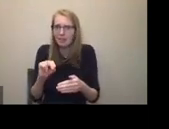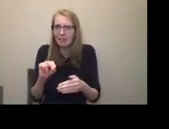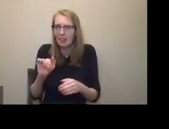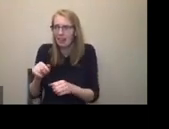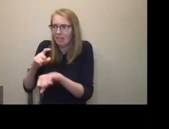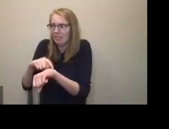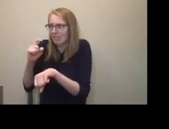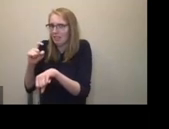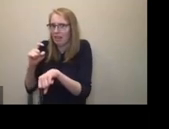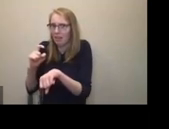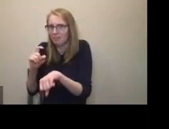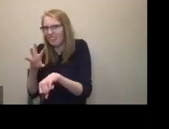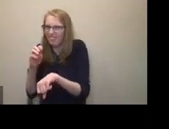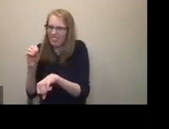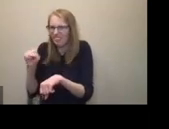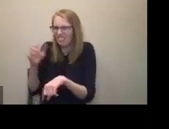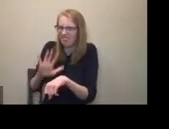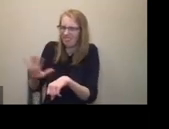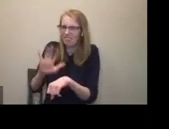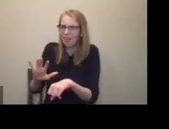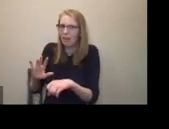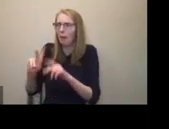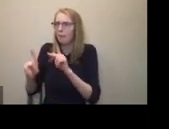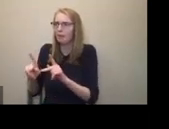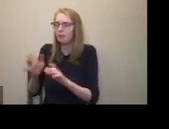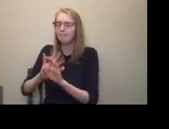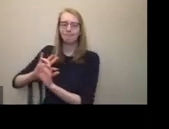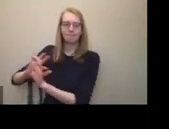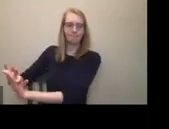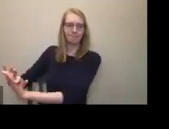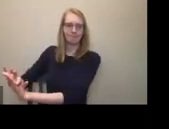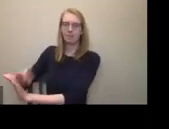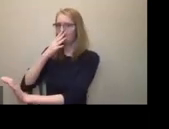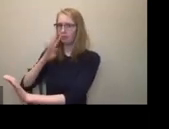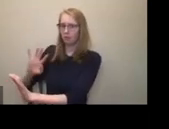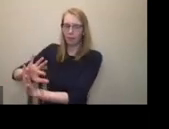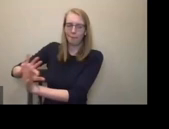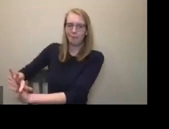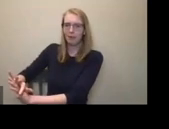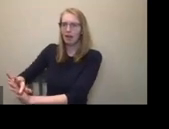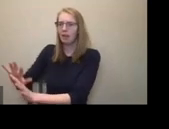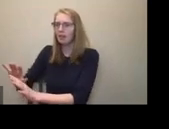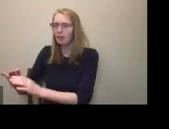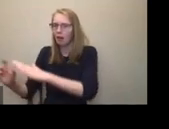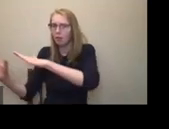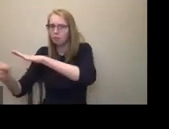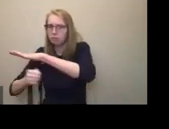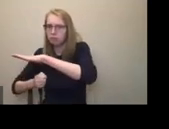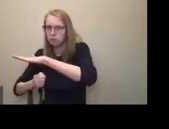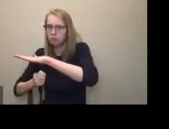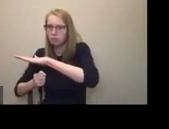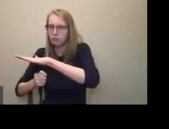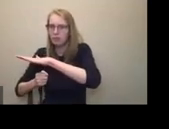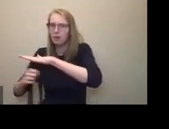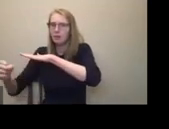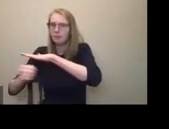away into institutions. When we deinstitutionalized people and developed models of community inclusion, these were the models of